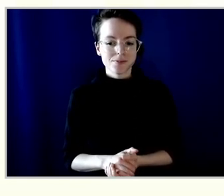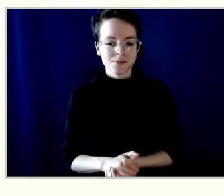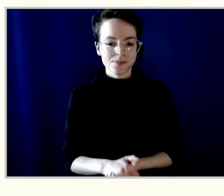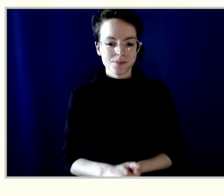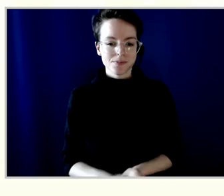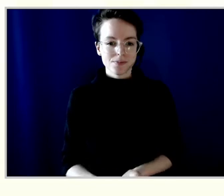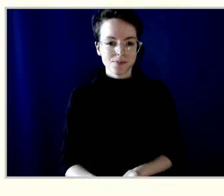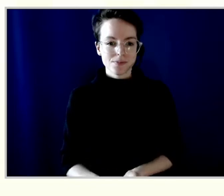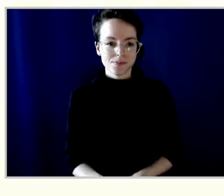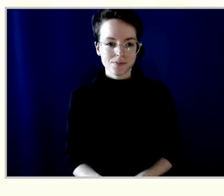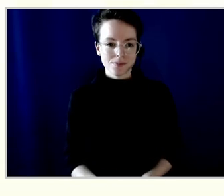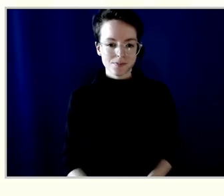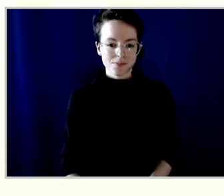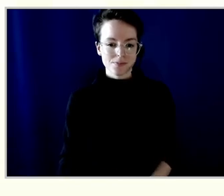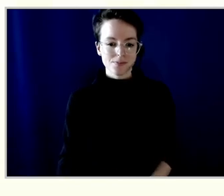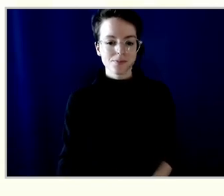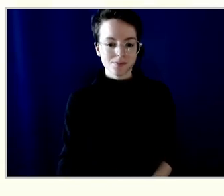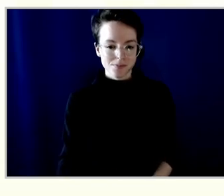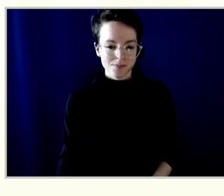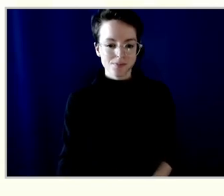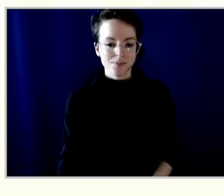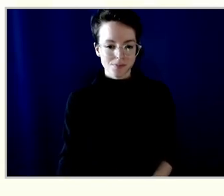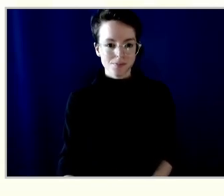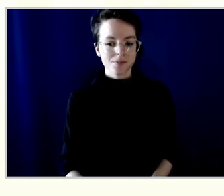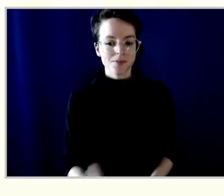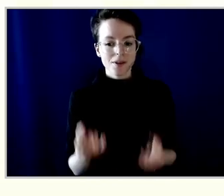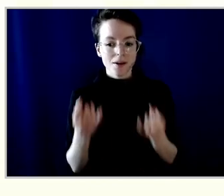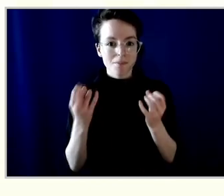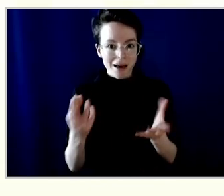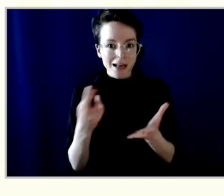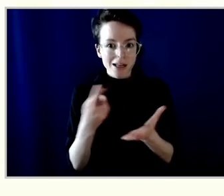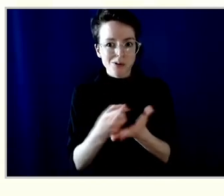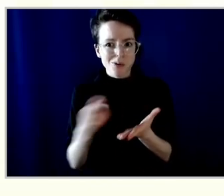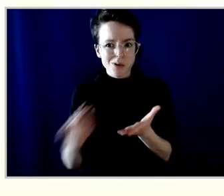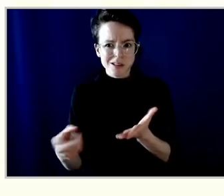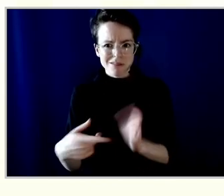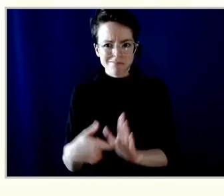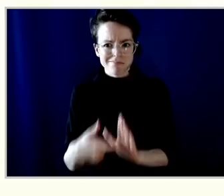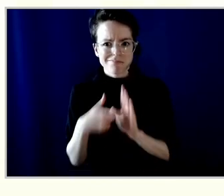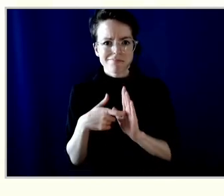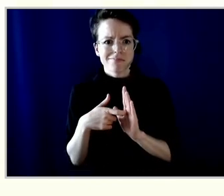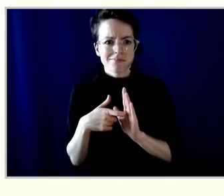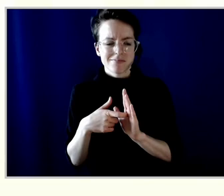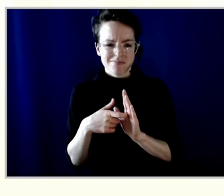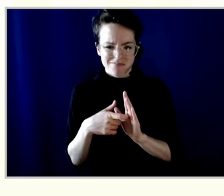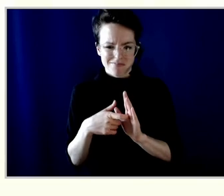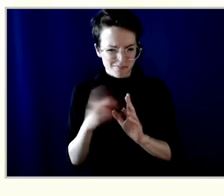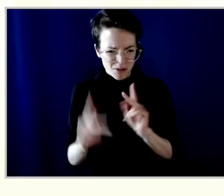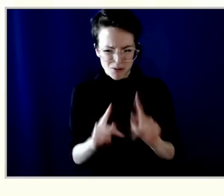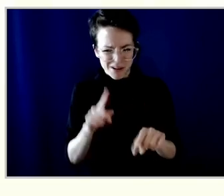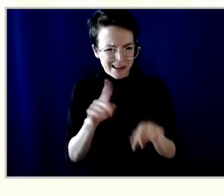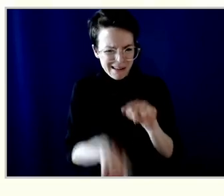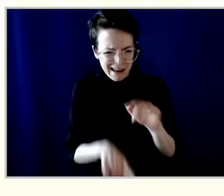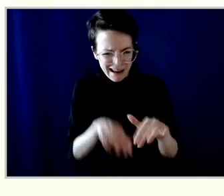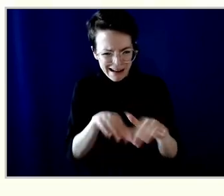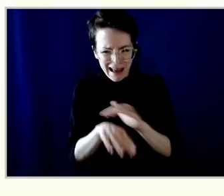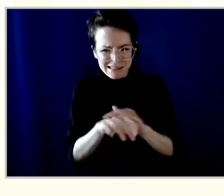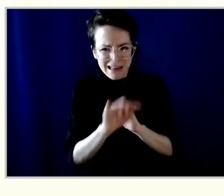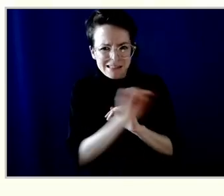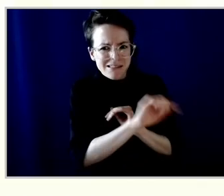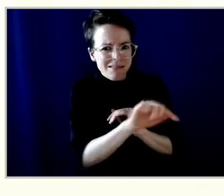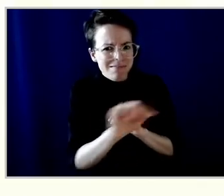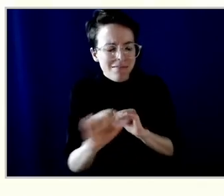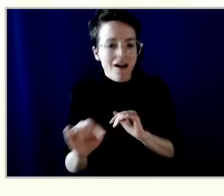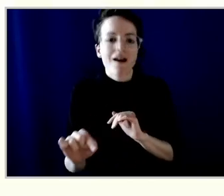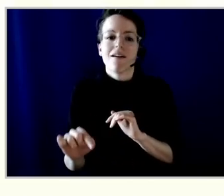There are a lot of resources that are needed by folks that can't access them in other ways, so we help our members access basic financial